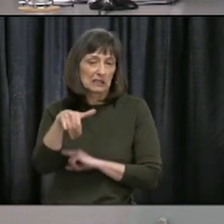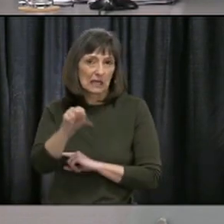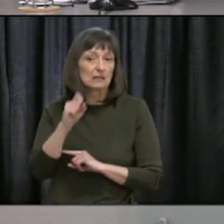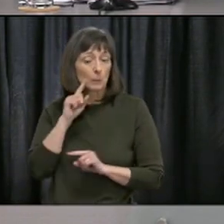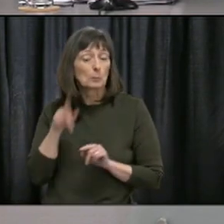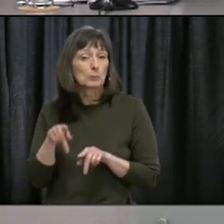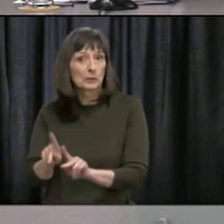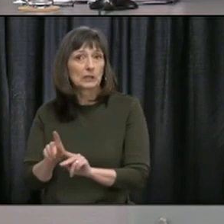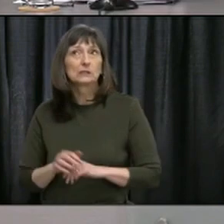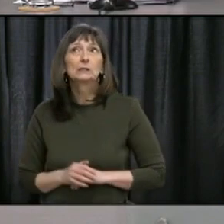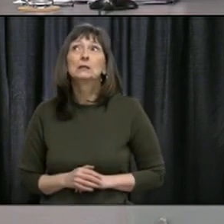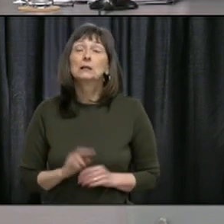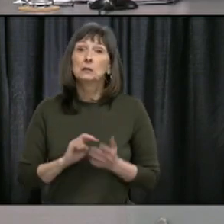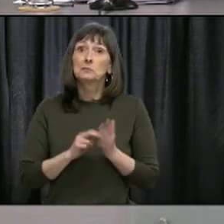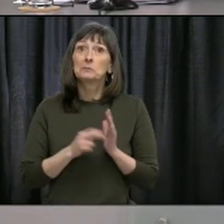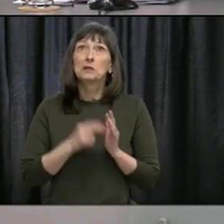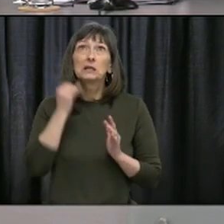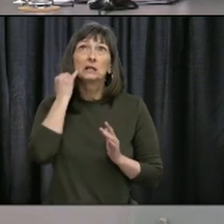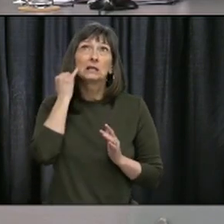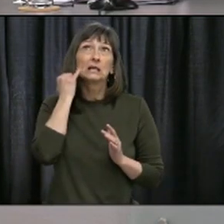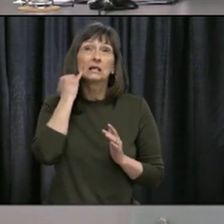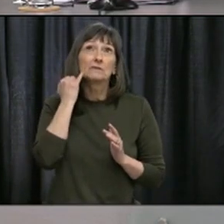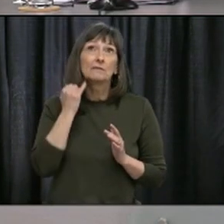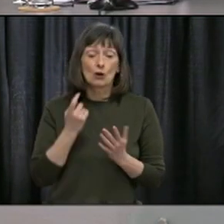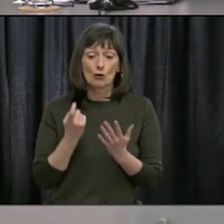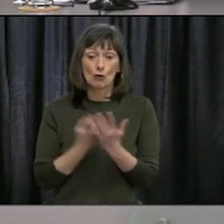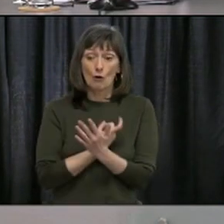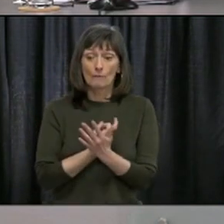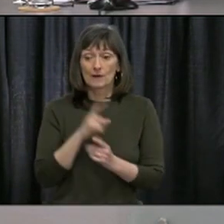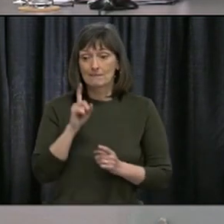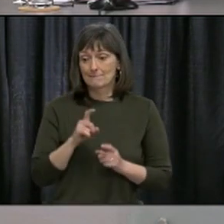this mean that I can only golf with those in my bubble?